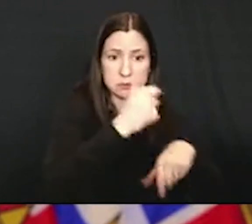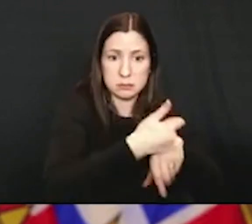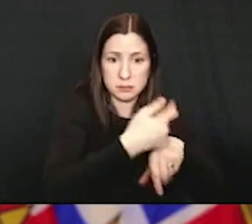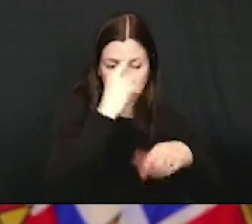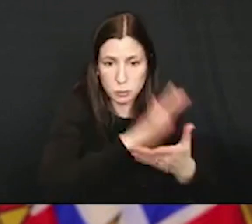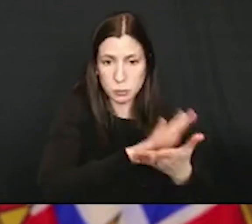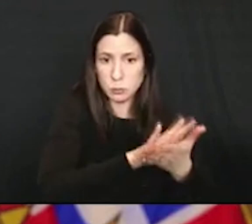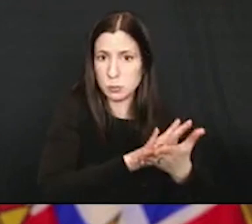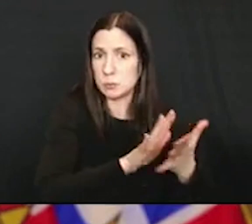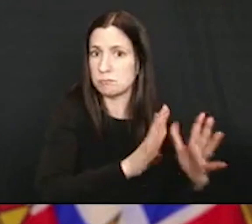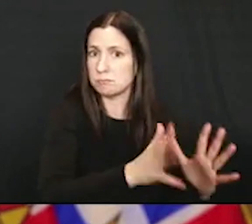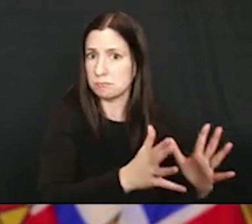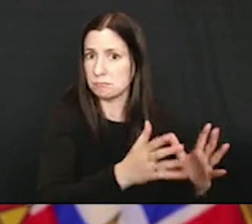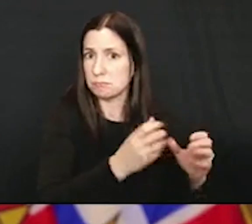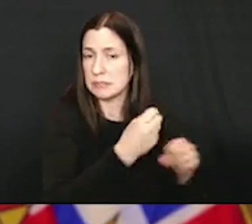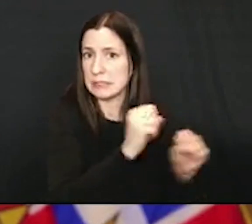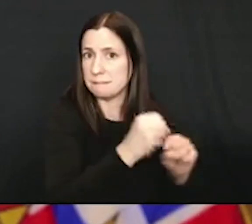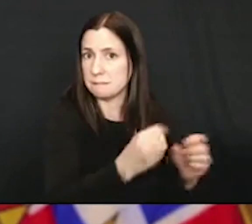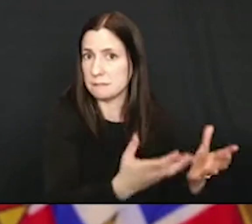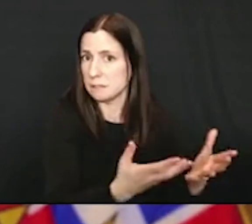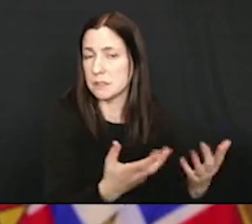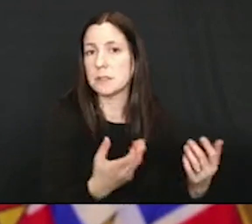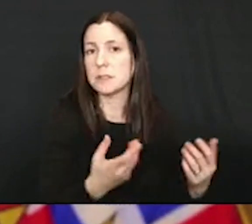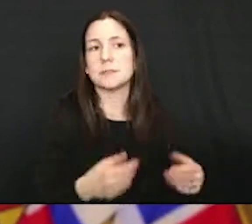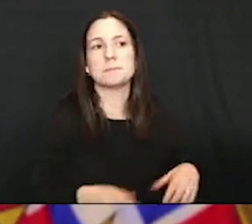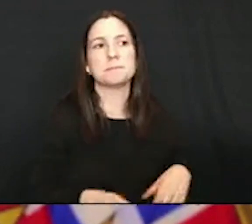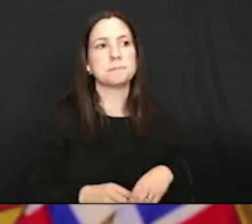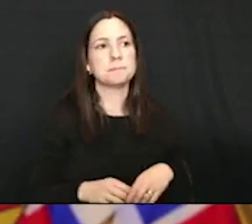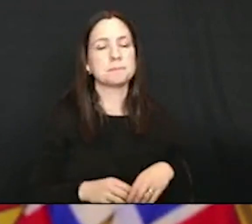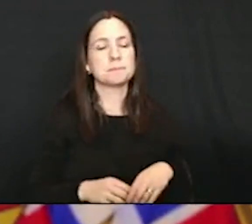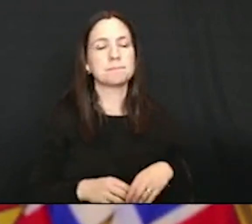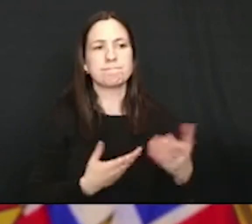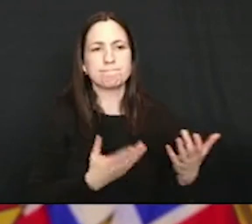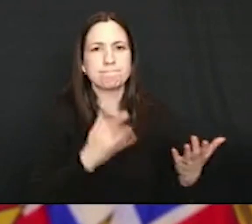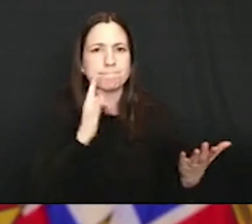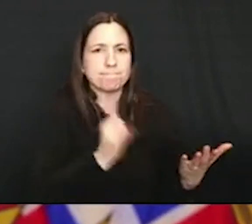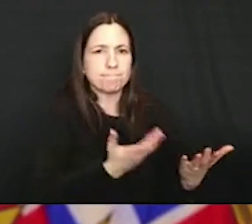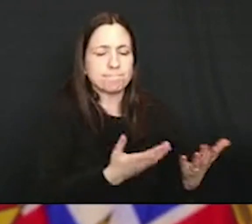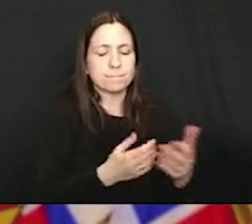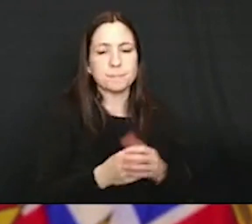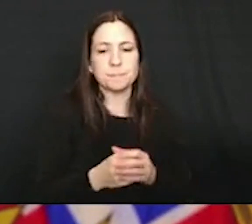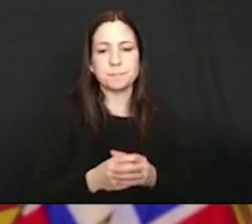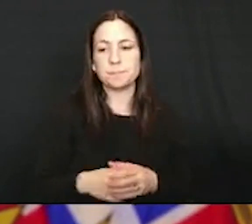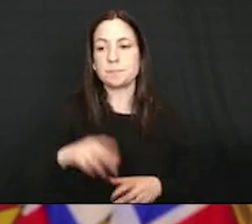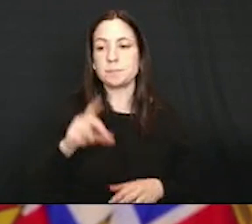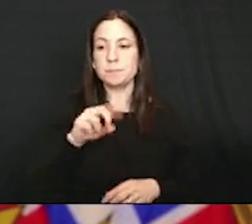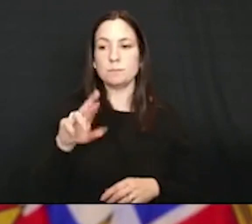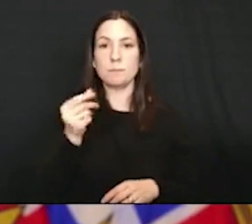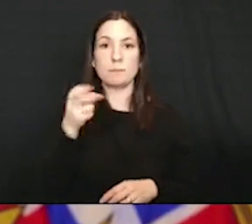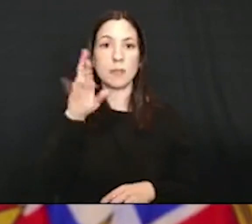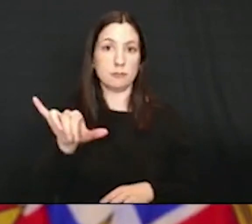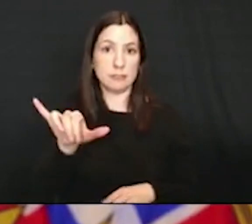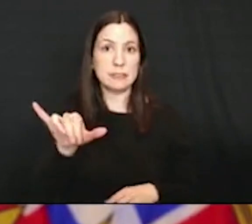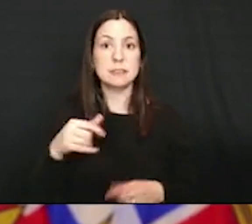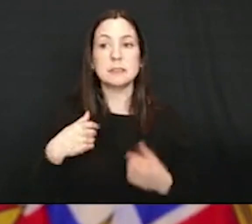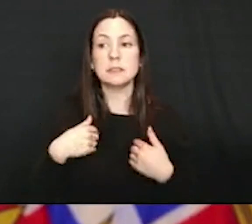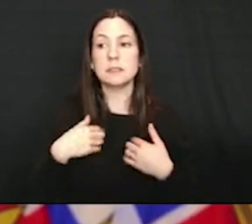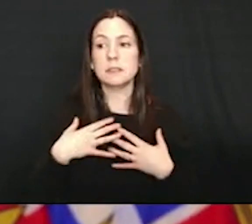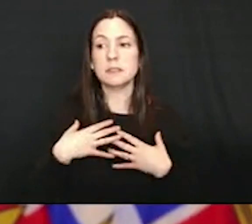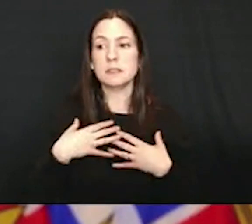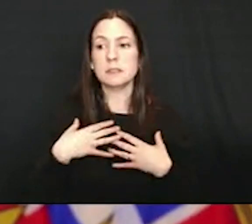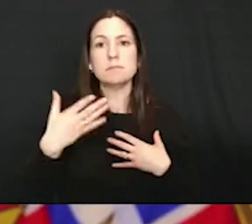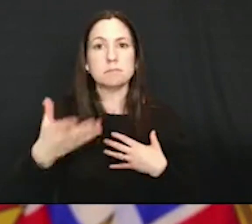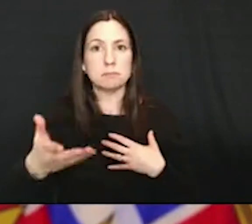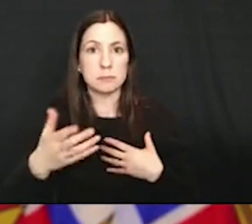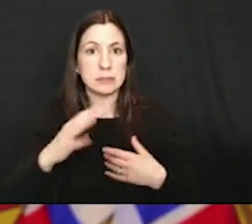at how we have set up the safety plans for schools, this is a team approach. And we have the public